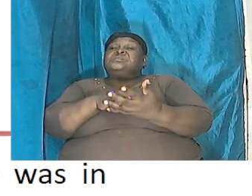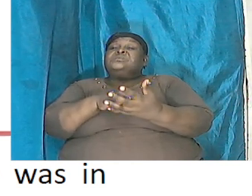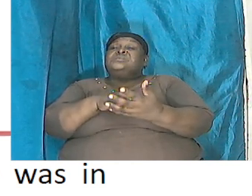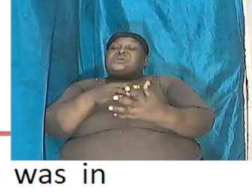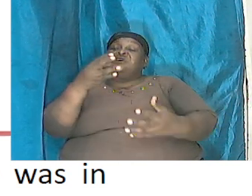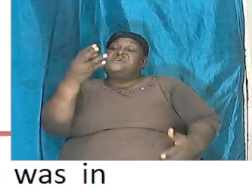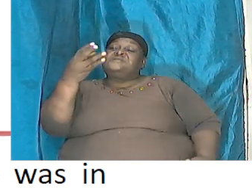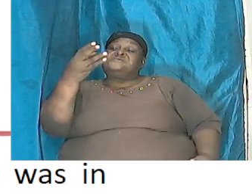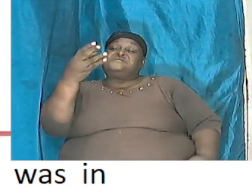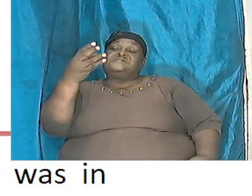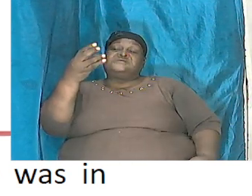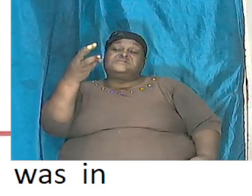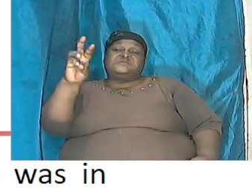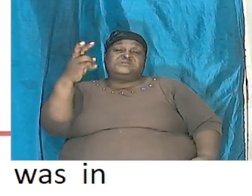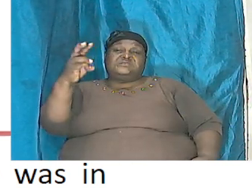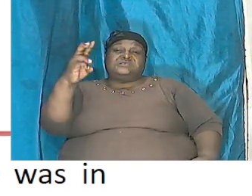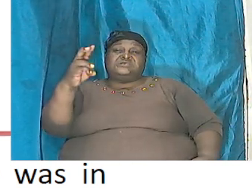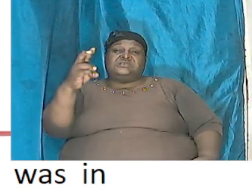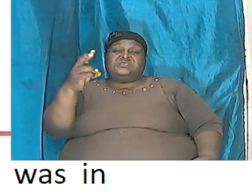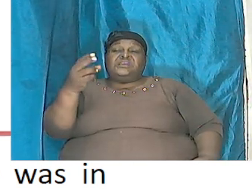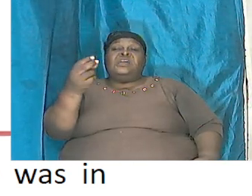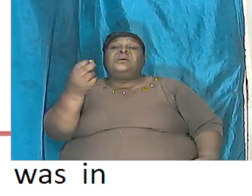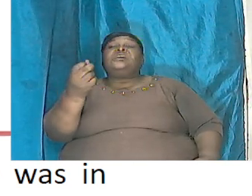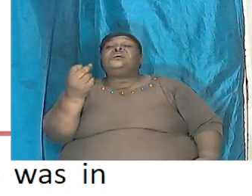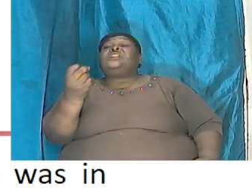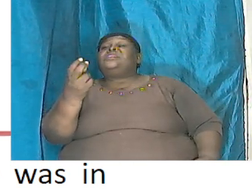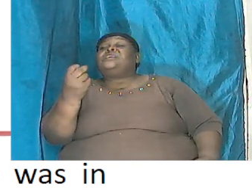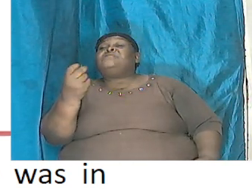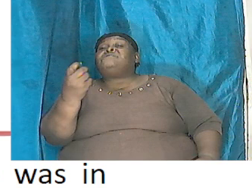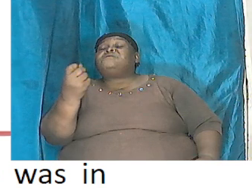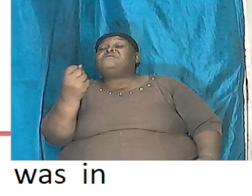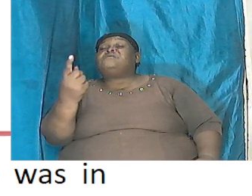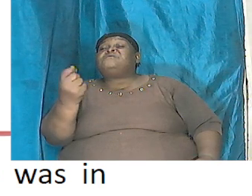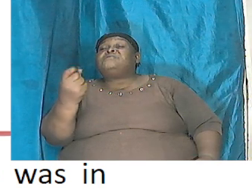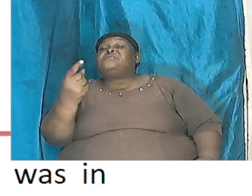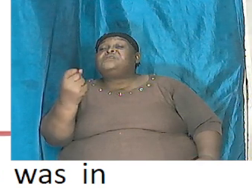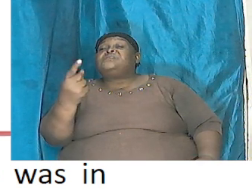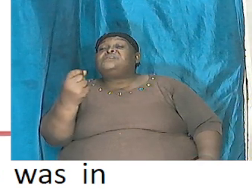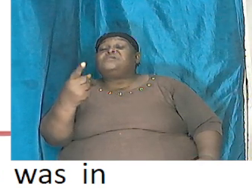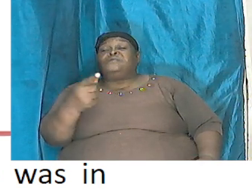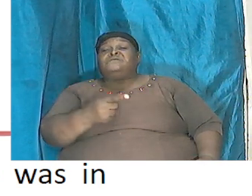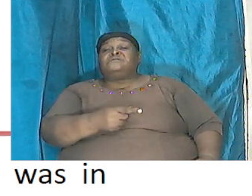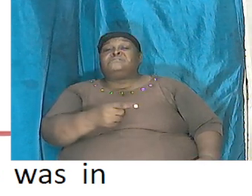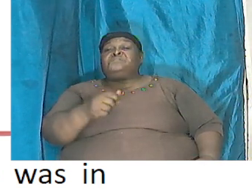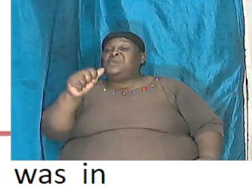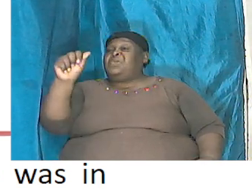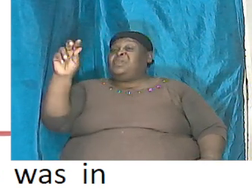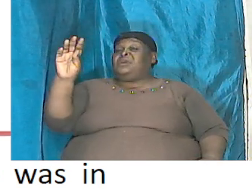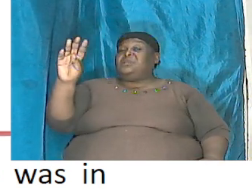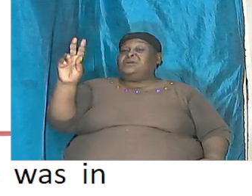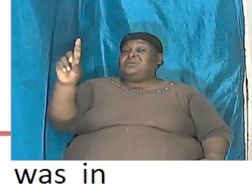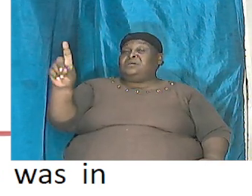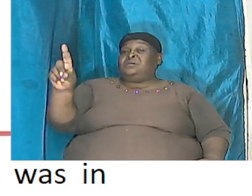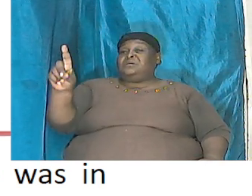1611 AD by King James the word dinosaur